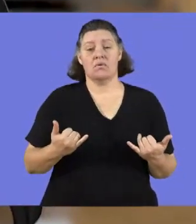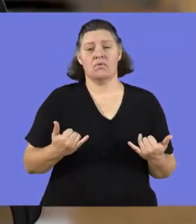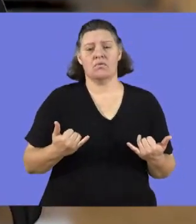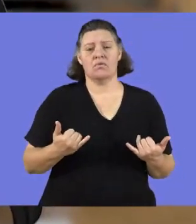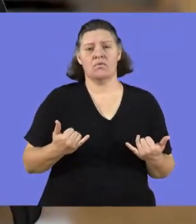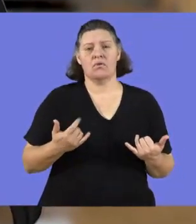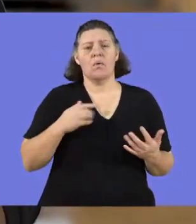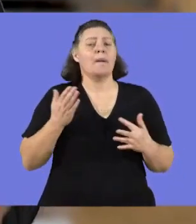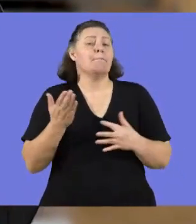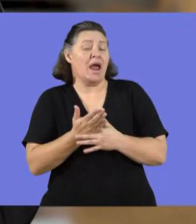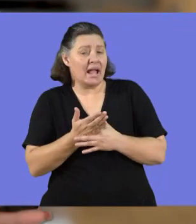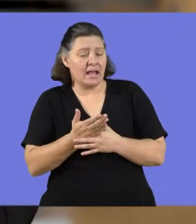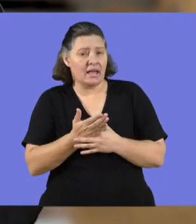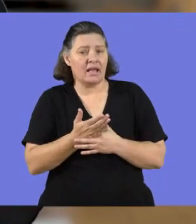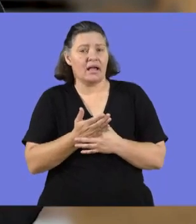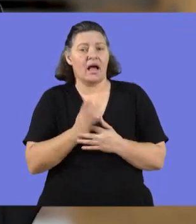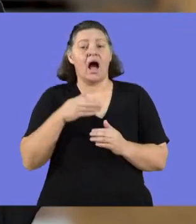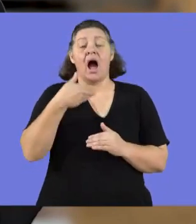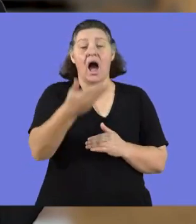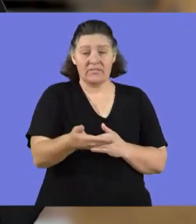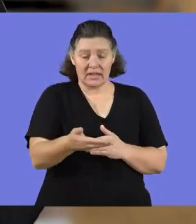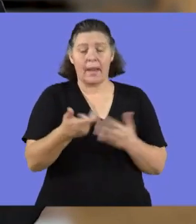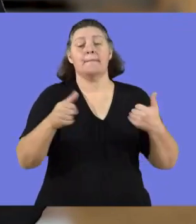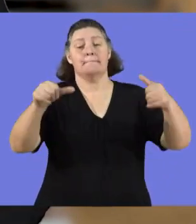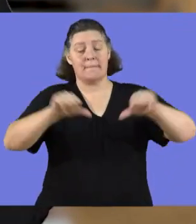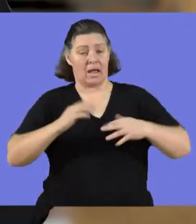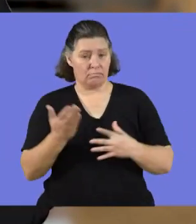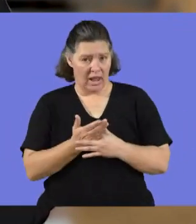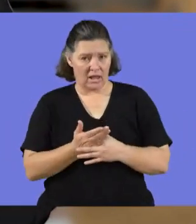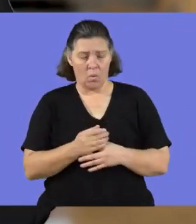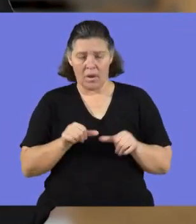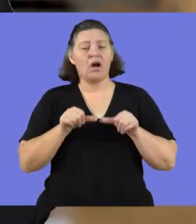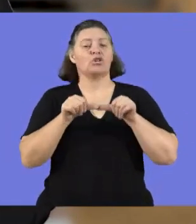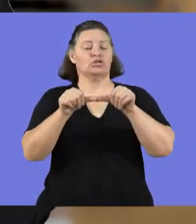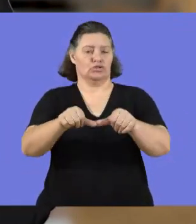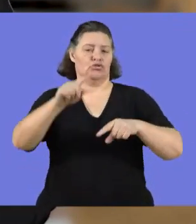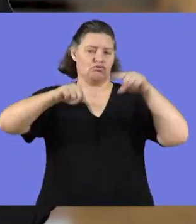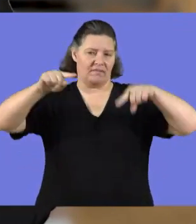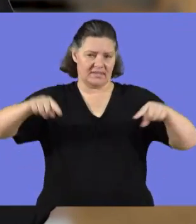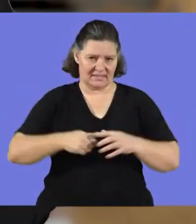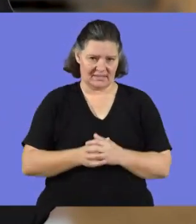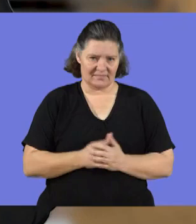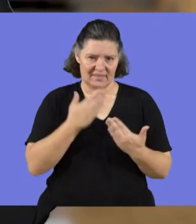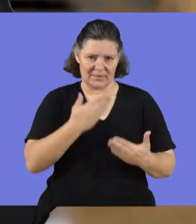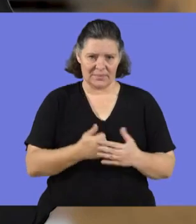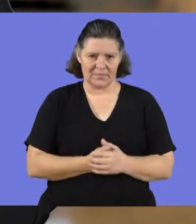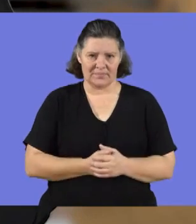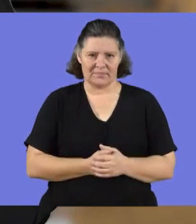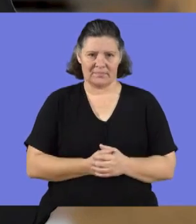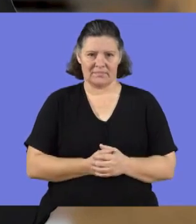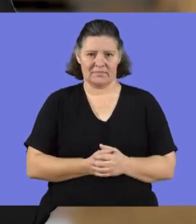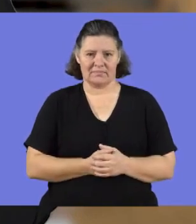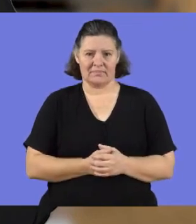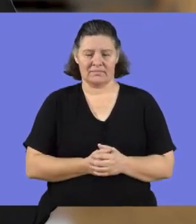say, now that I want you to go for break, we will continue after the break with the direct proportion graphs.